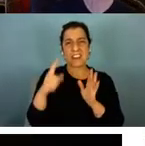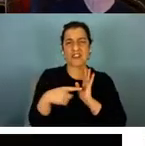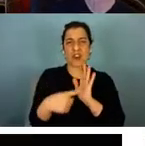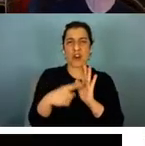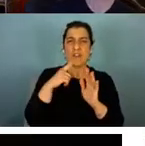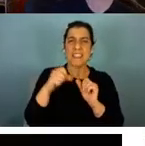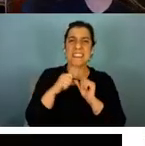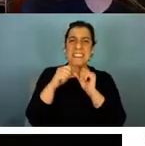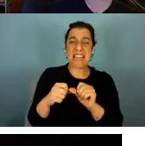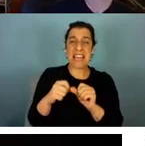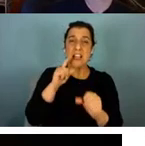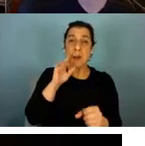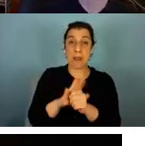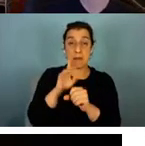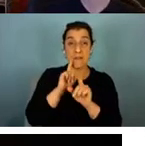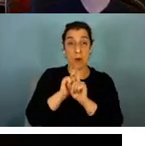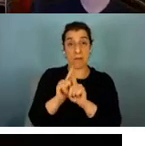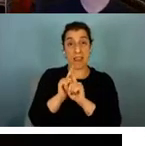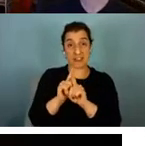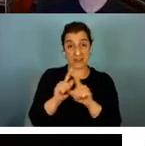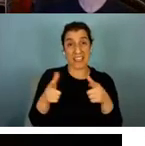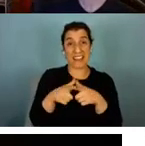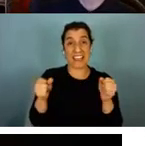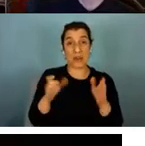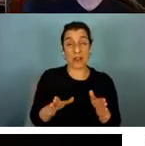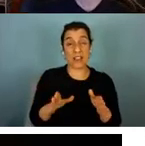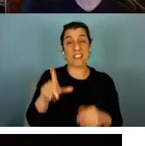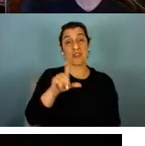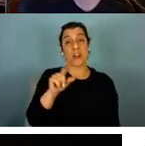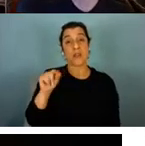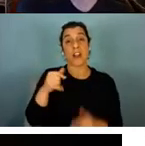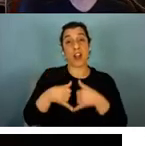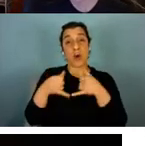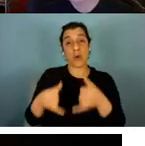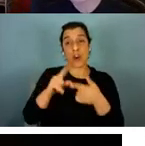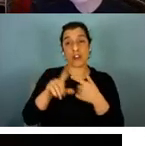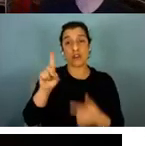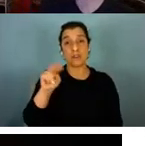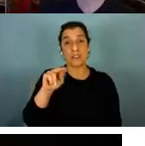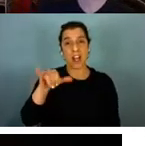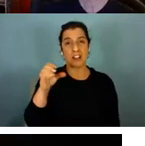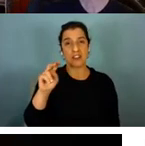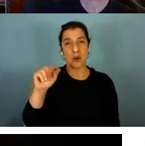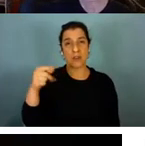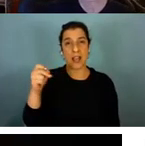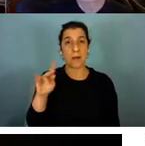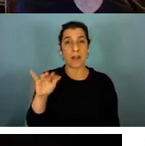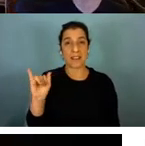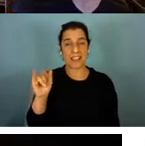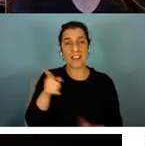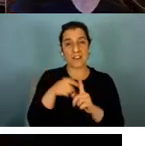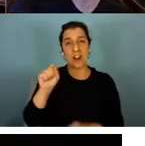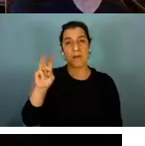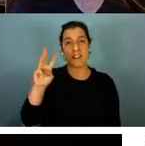to mentoring linguists. The 2020 award goes to Donna Jo Napoli of Swarthmore